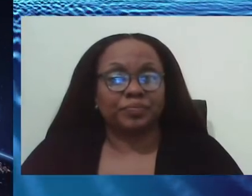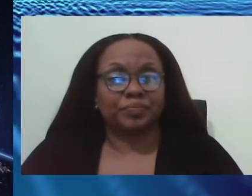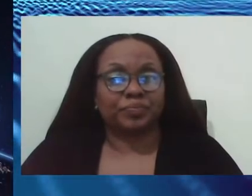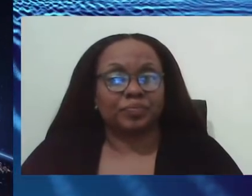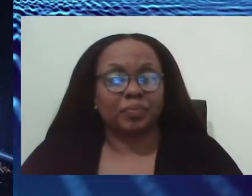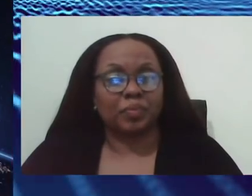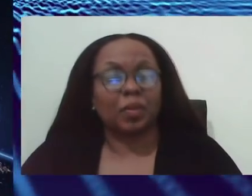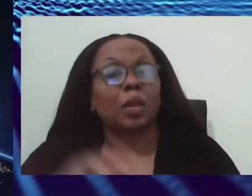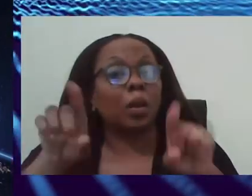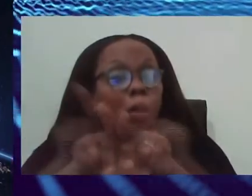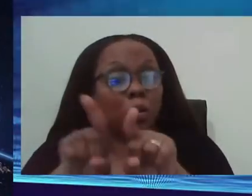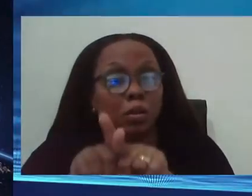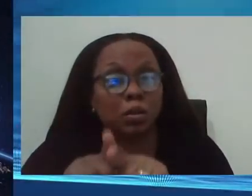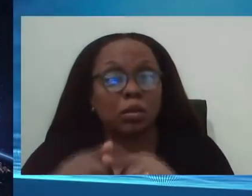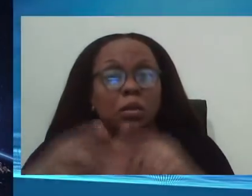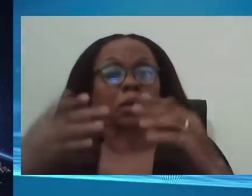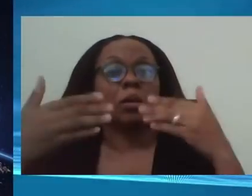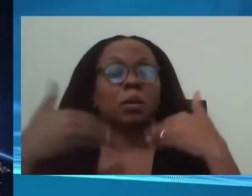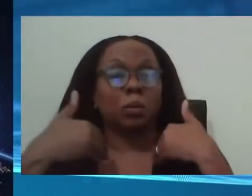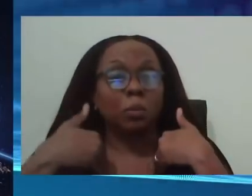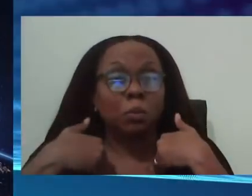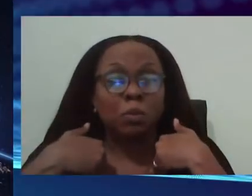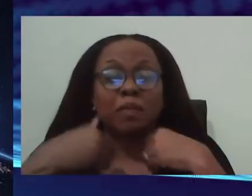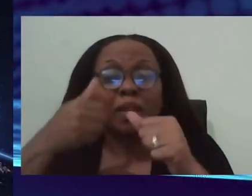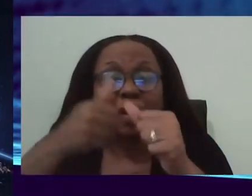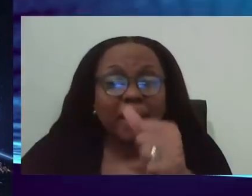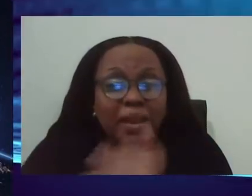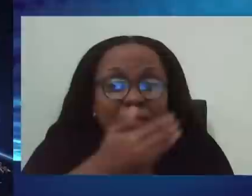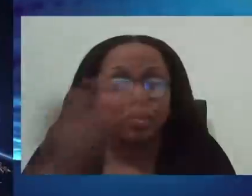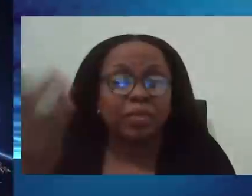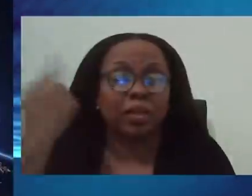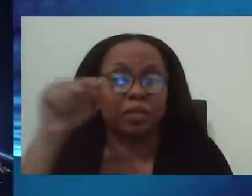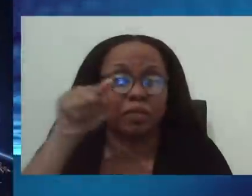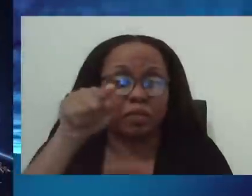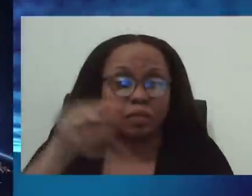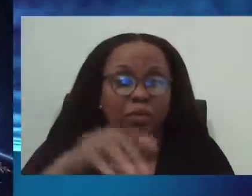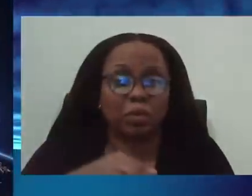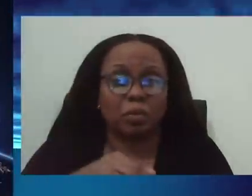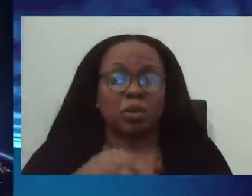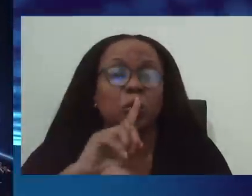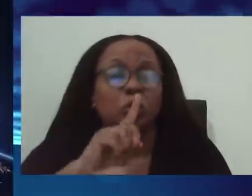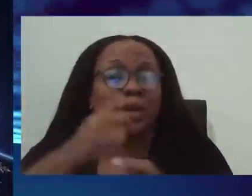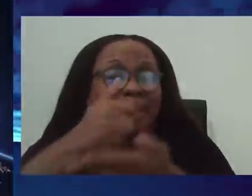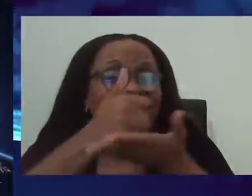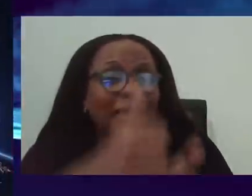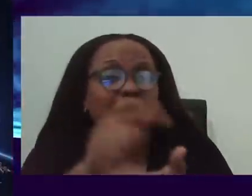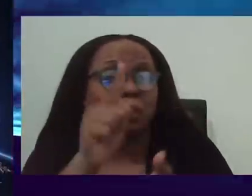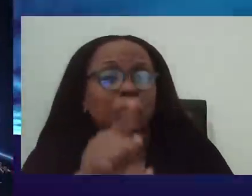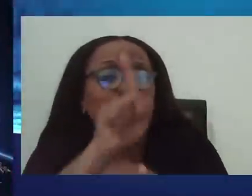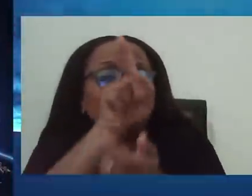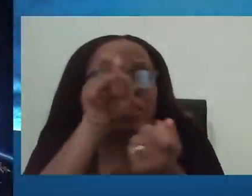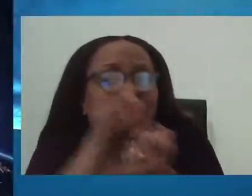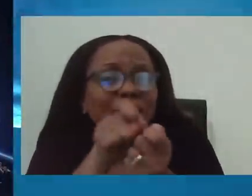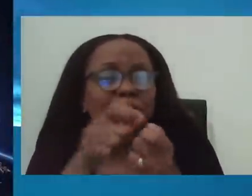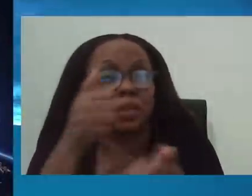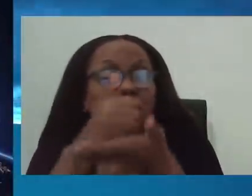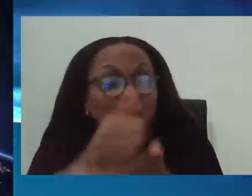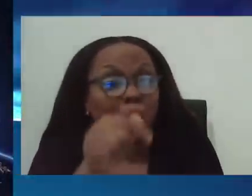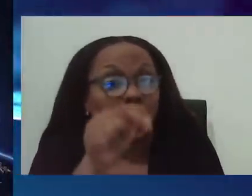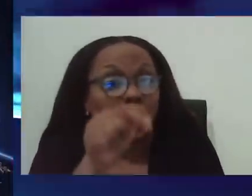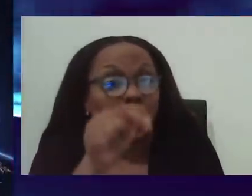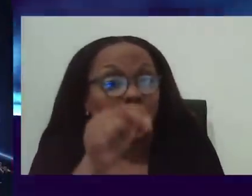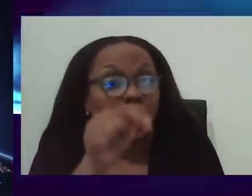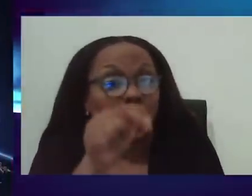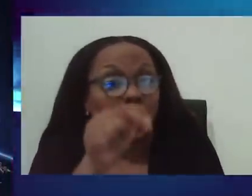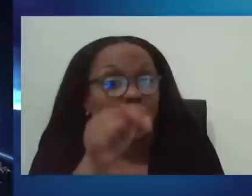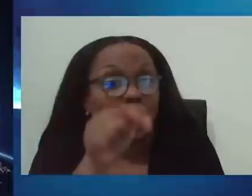allocated to the COVID response. So that's a separate arm of the health care system that is being used to address the